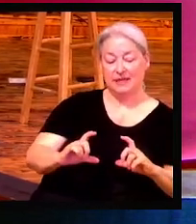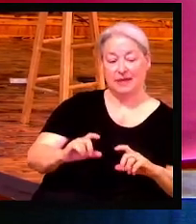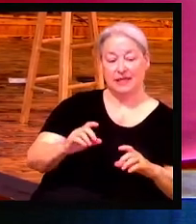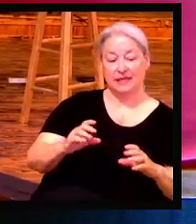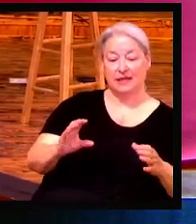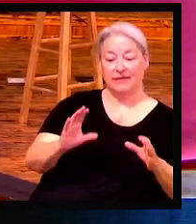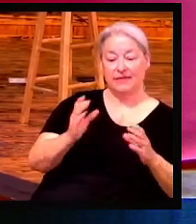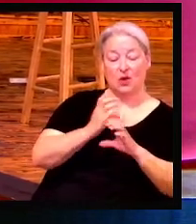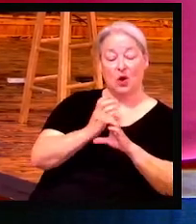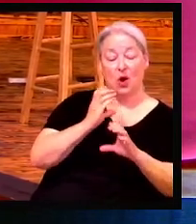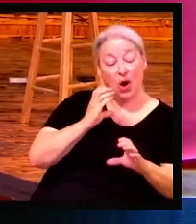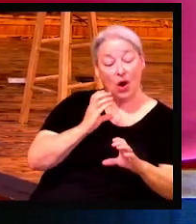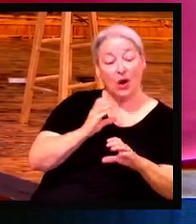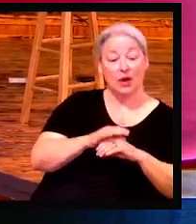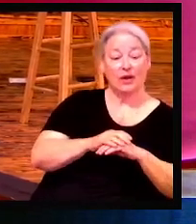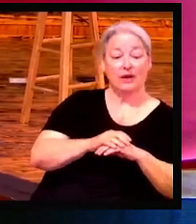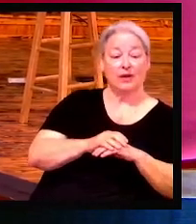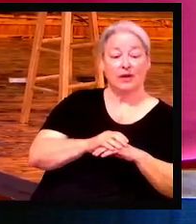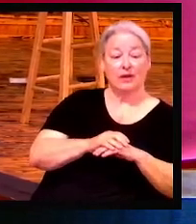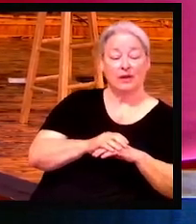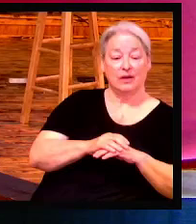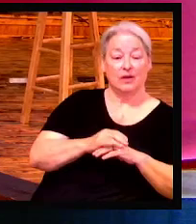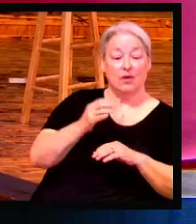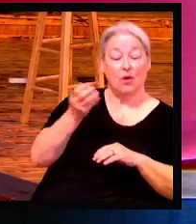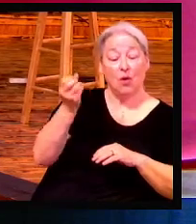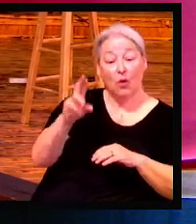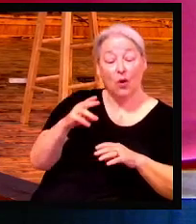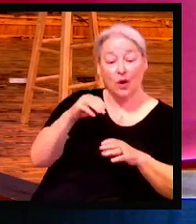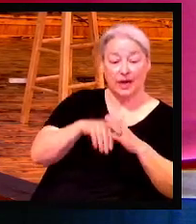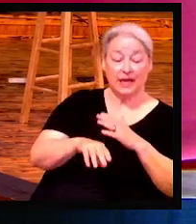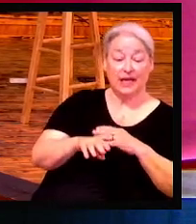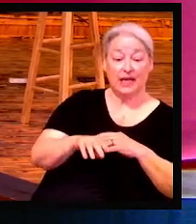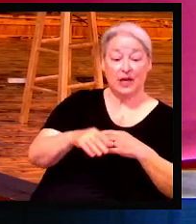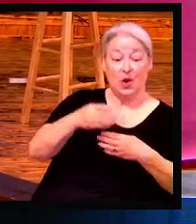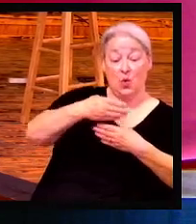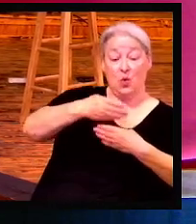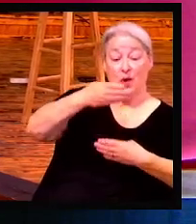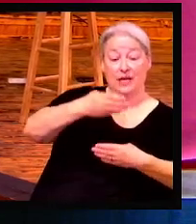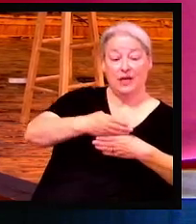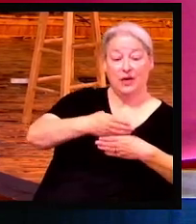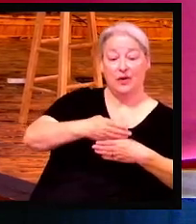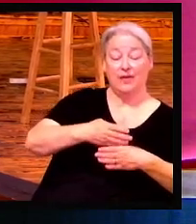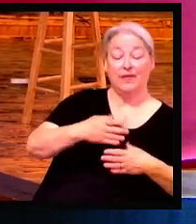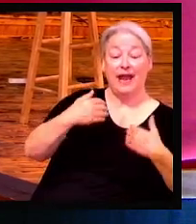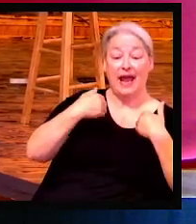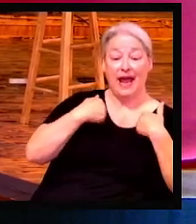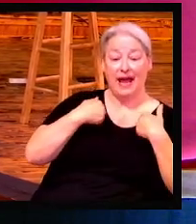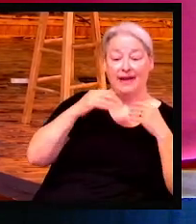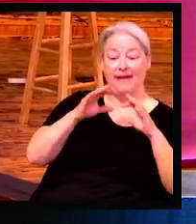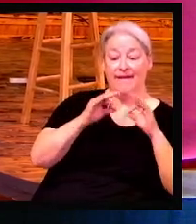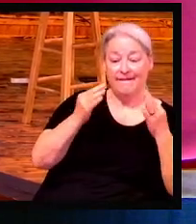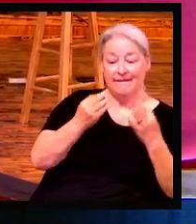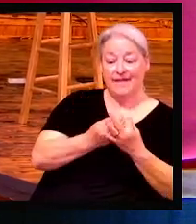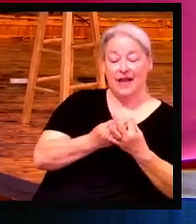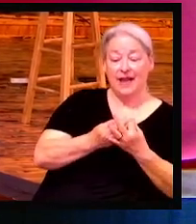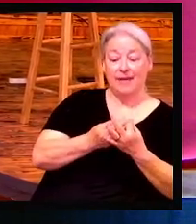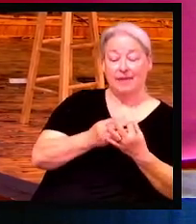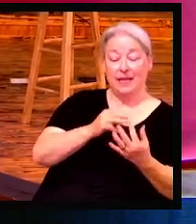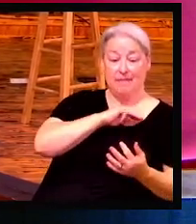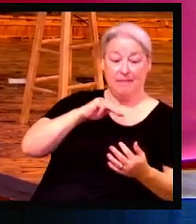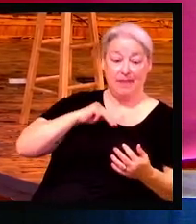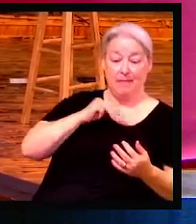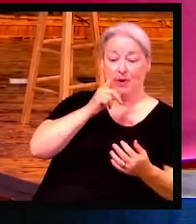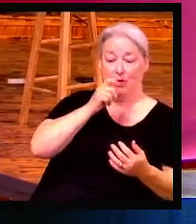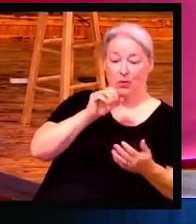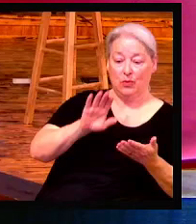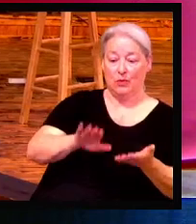gold star family, be sure and love on them because they had a family member that died. The other one was that we went